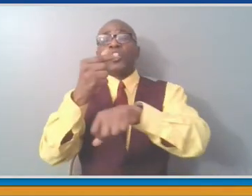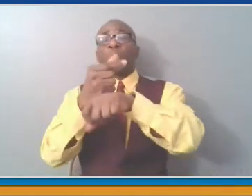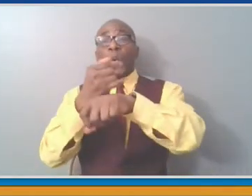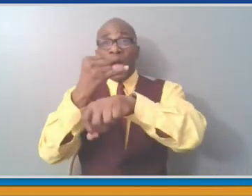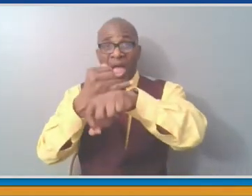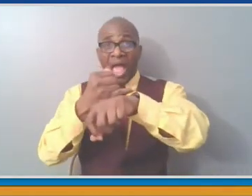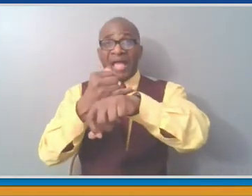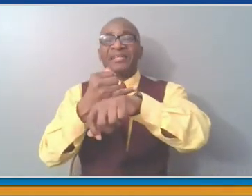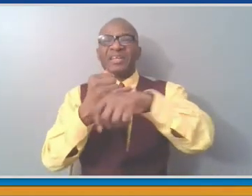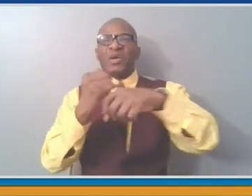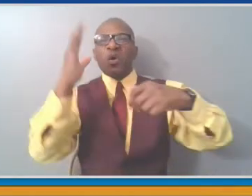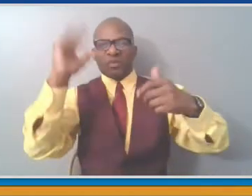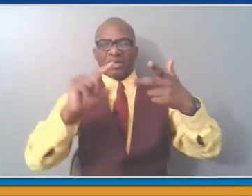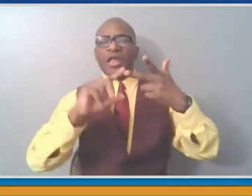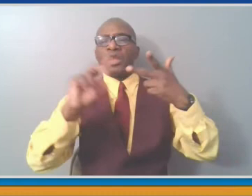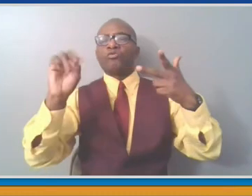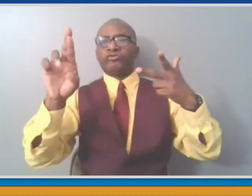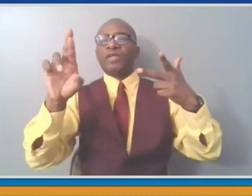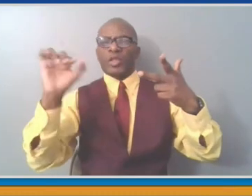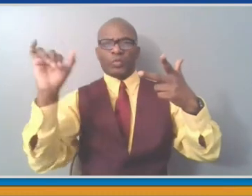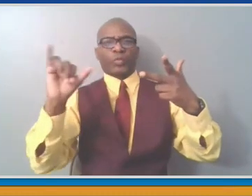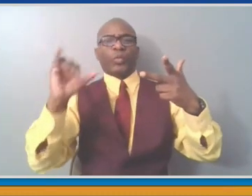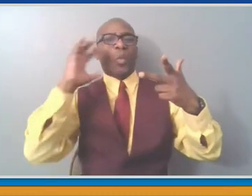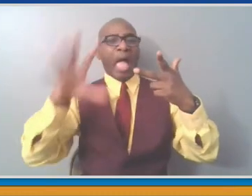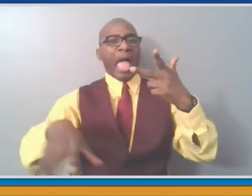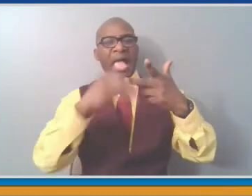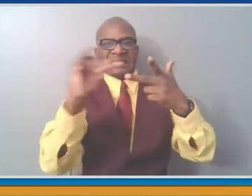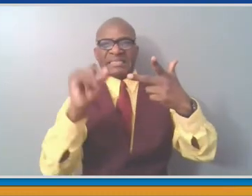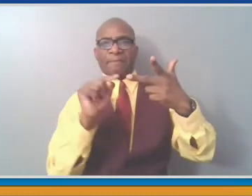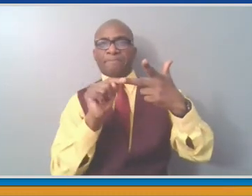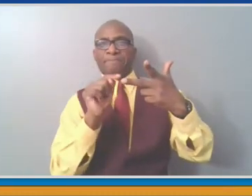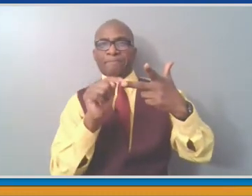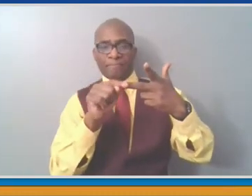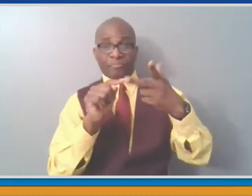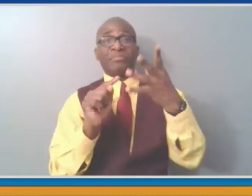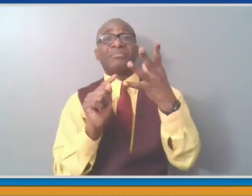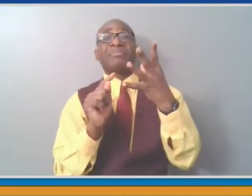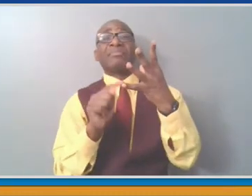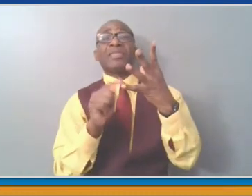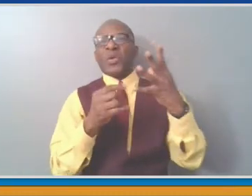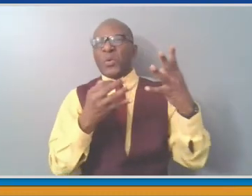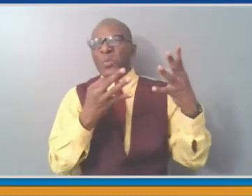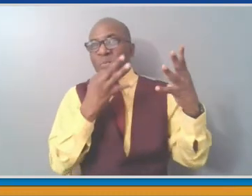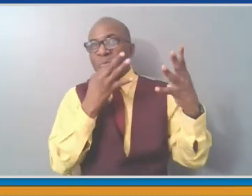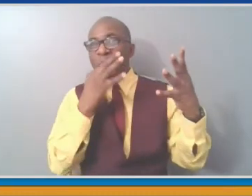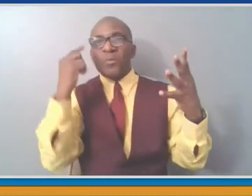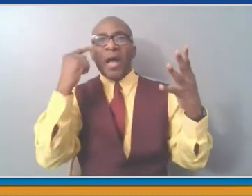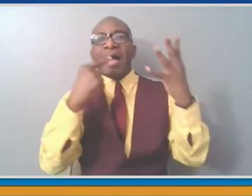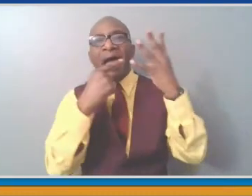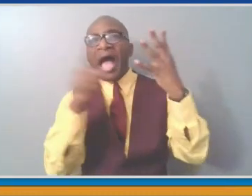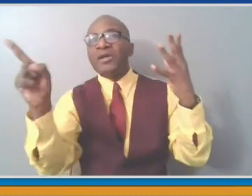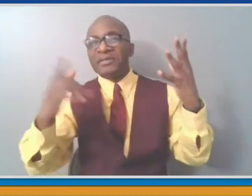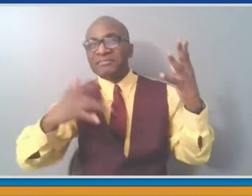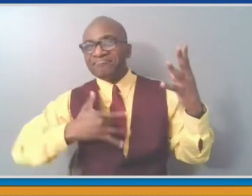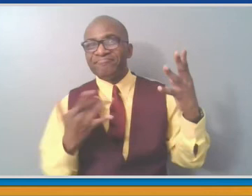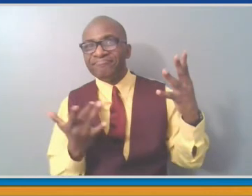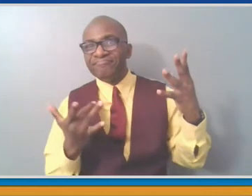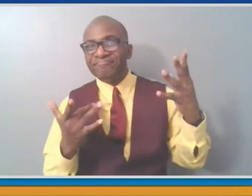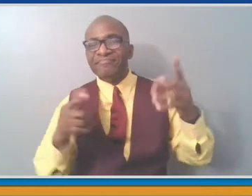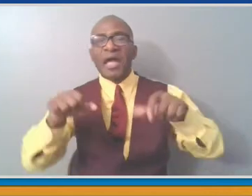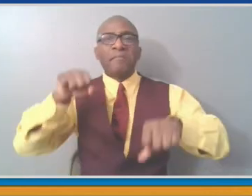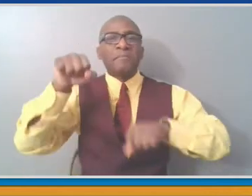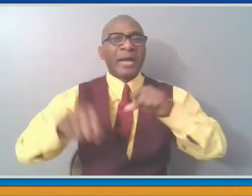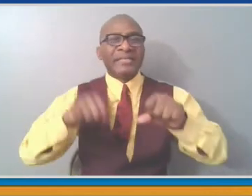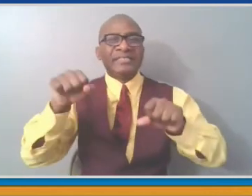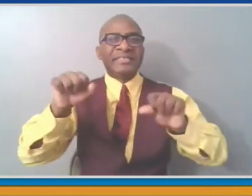May. We'll confirm that date, and we'll make an announcement for everybody. All of these things are happening because we have a reduction in the amount of infection.